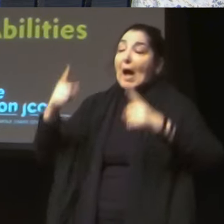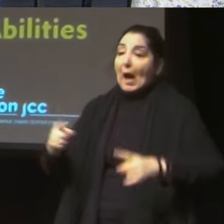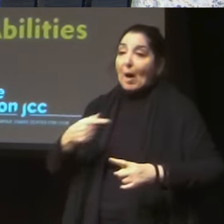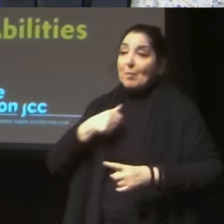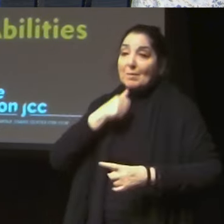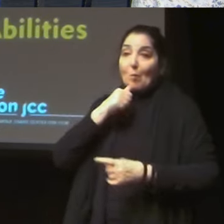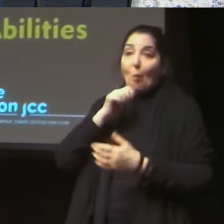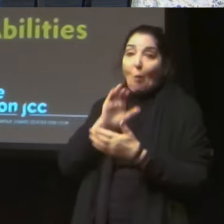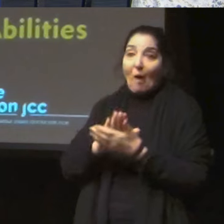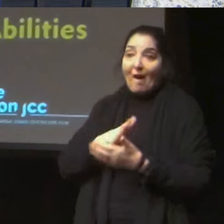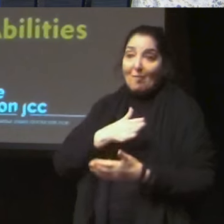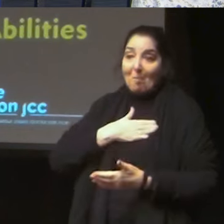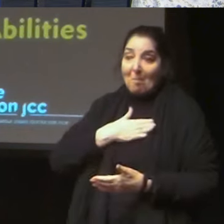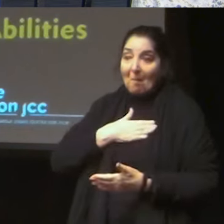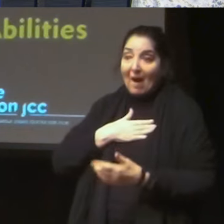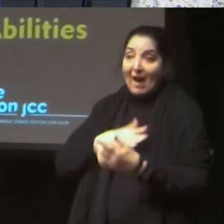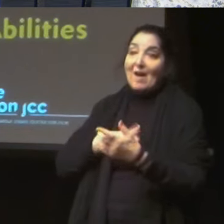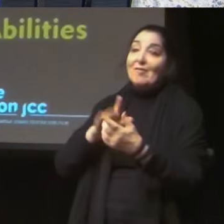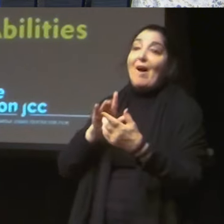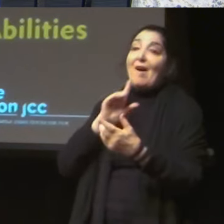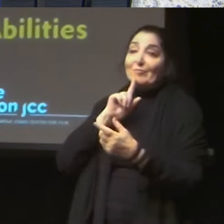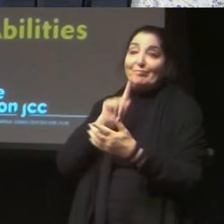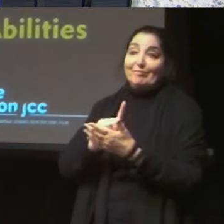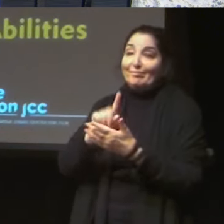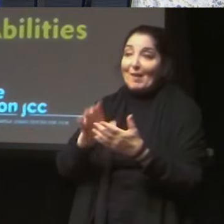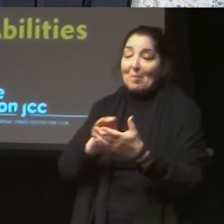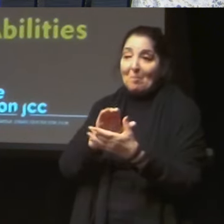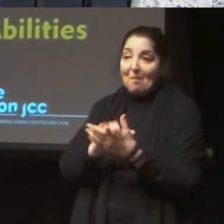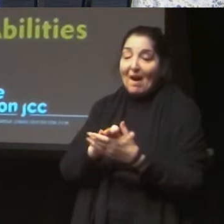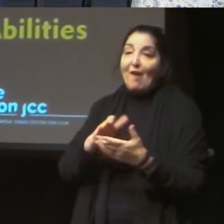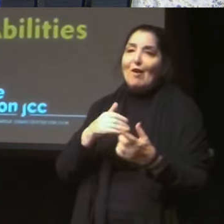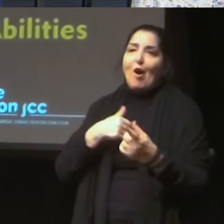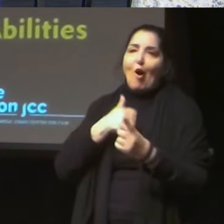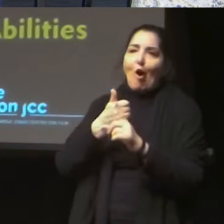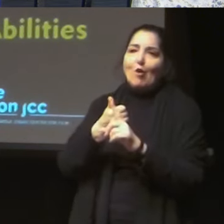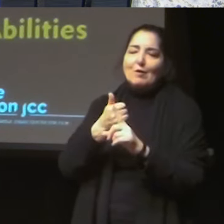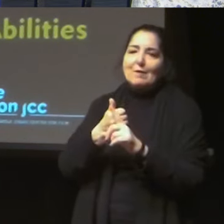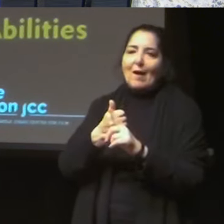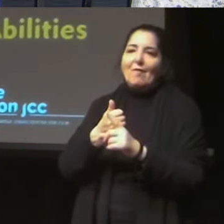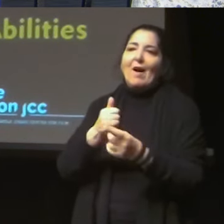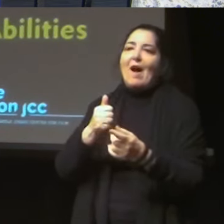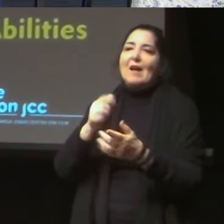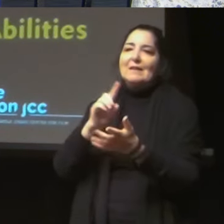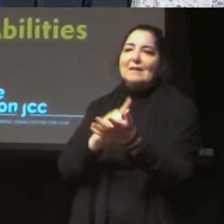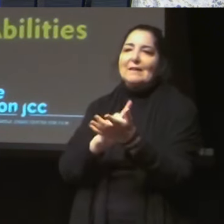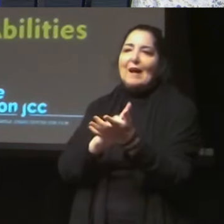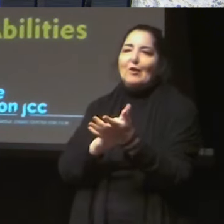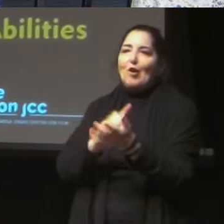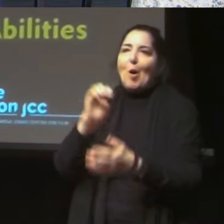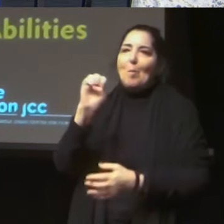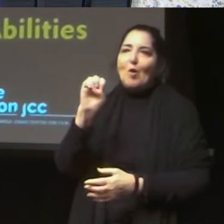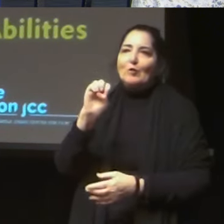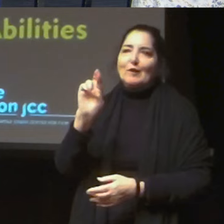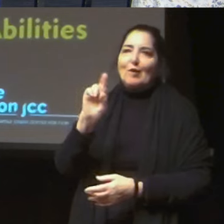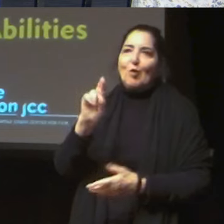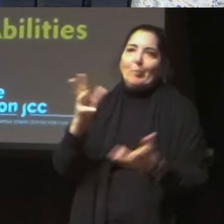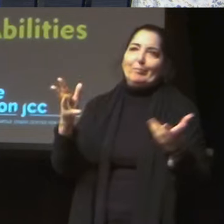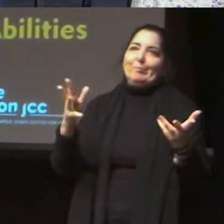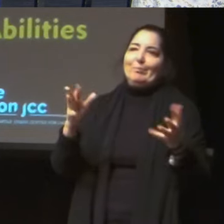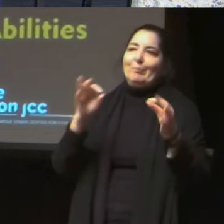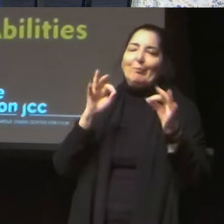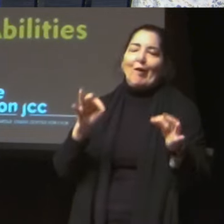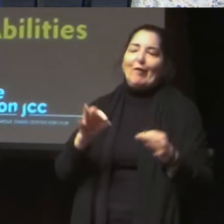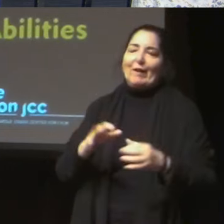worked out. You know, things have worked out. Um, communication is difficult, but I think to next point, we have to, as a society,